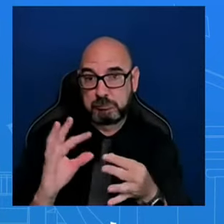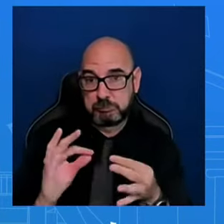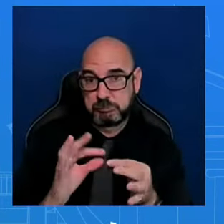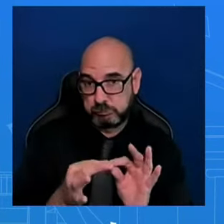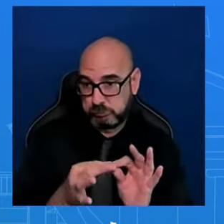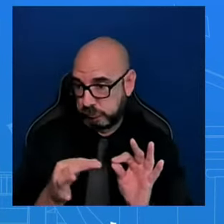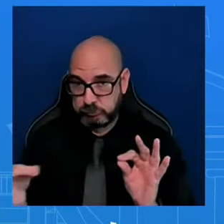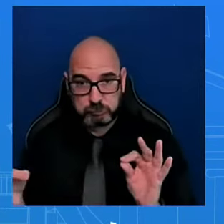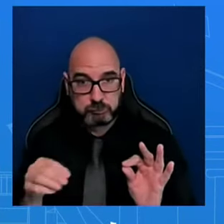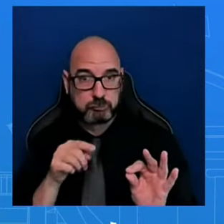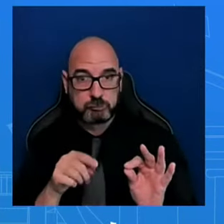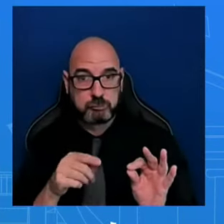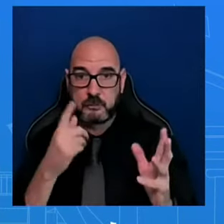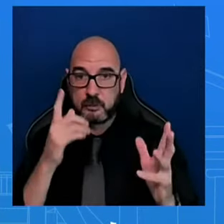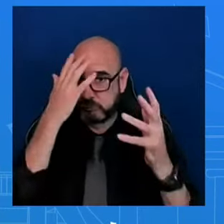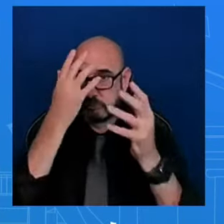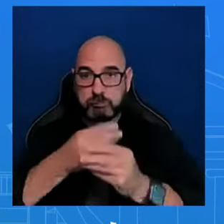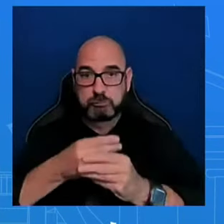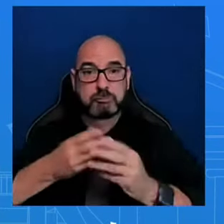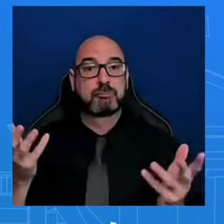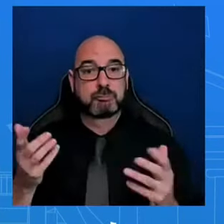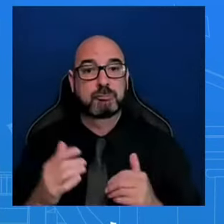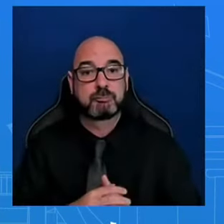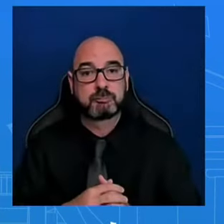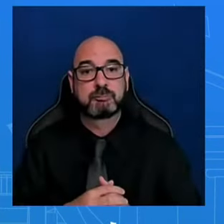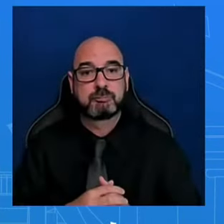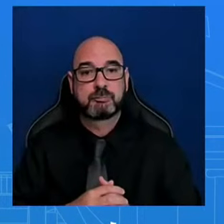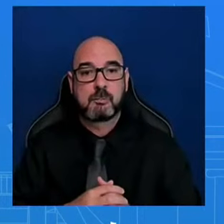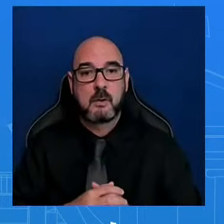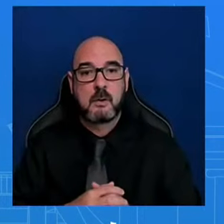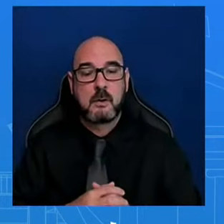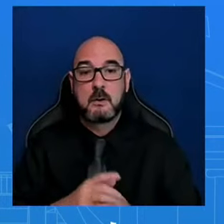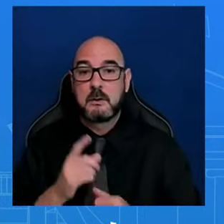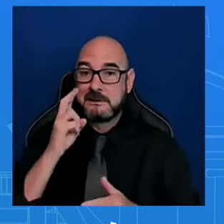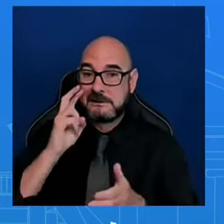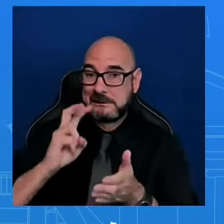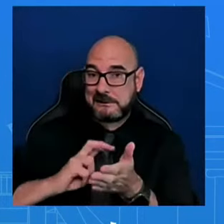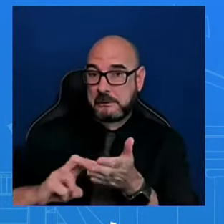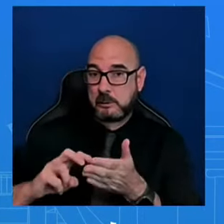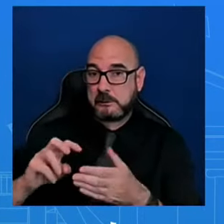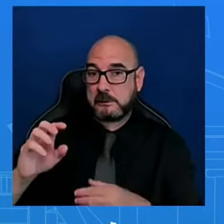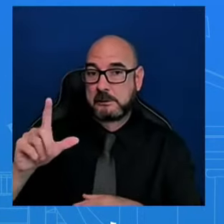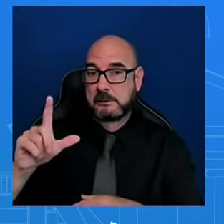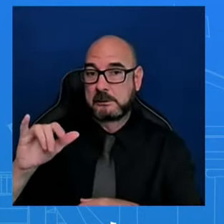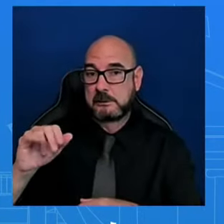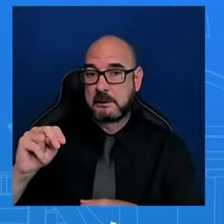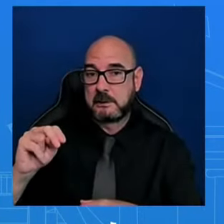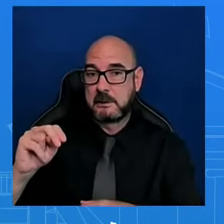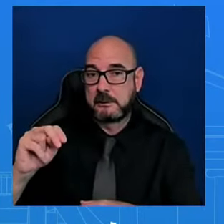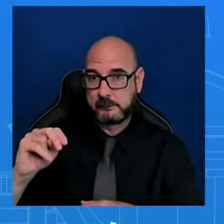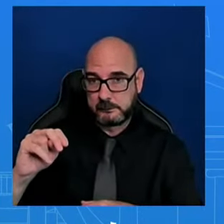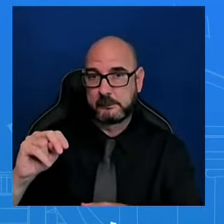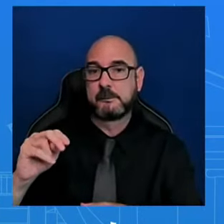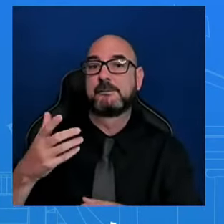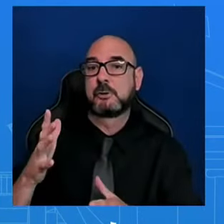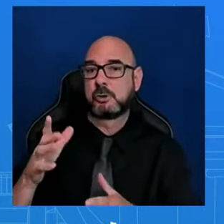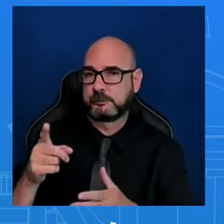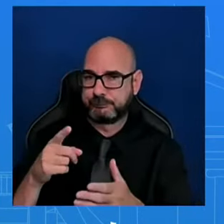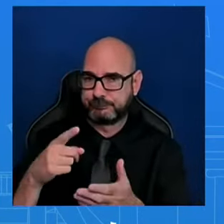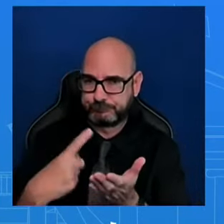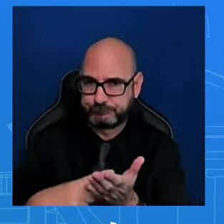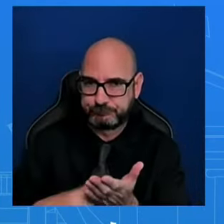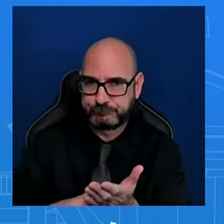I think that's the way that we want to make sure that we're, you know, we want to be very clear about that. We want to see measurable changes